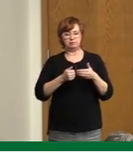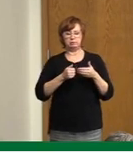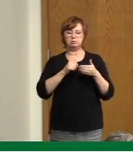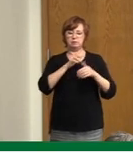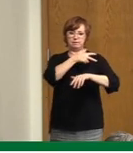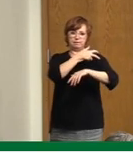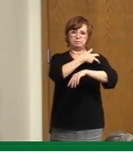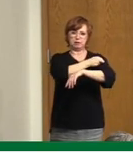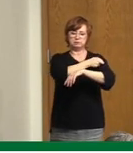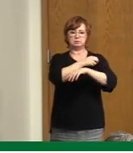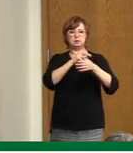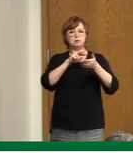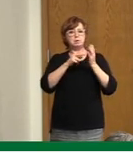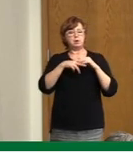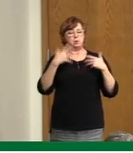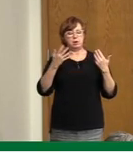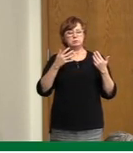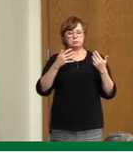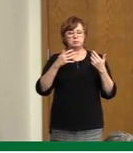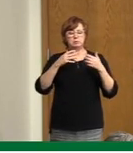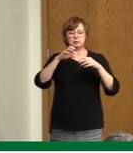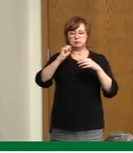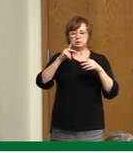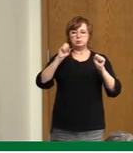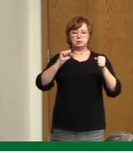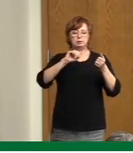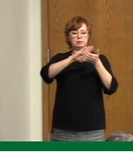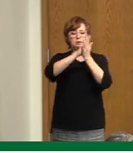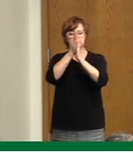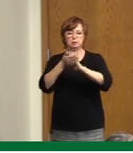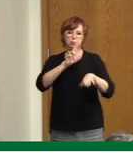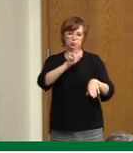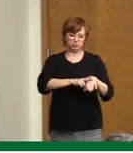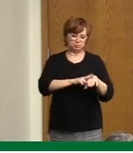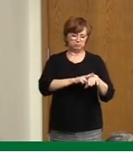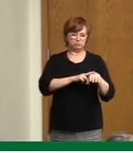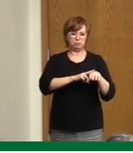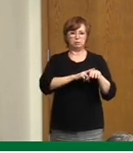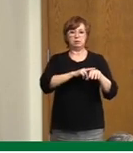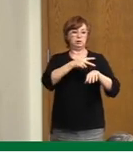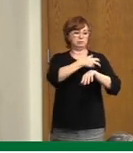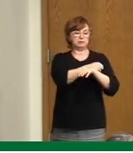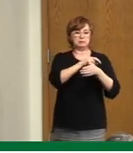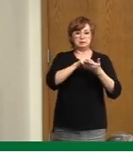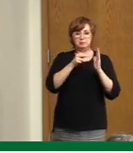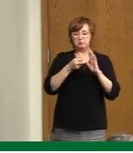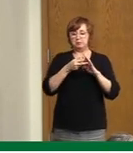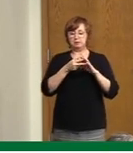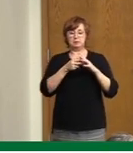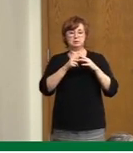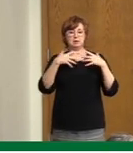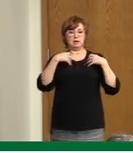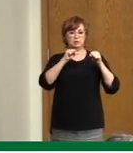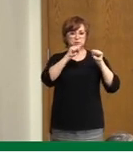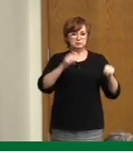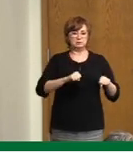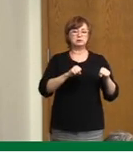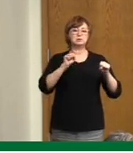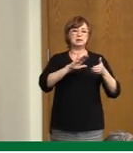normal in Saskatchewan. This is how our health system will get back to normal. This is how our economy will get back to normal.